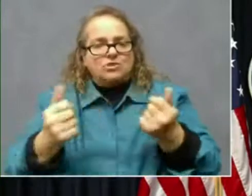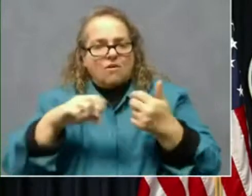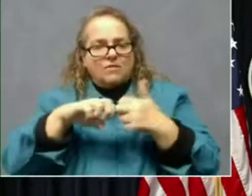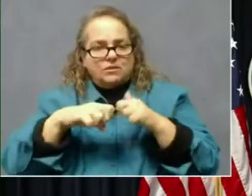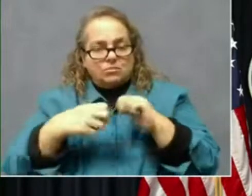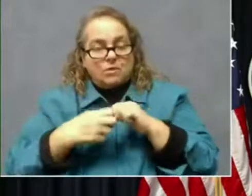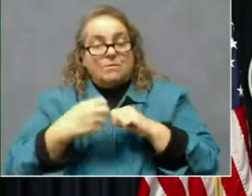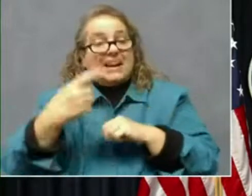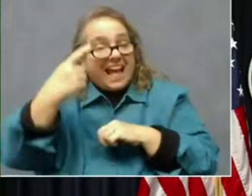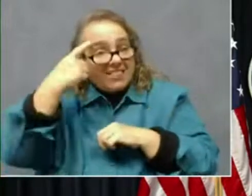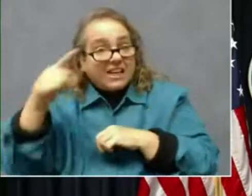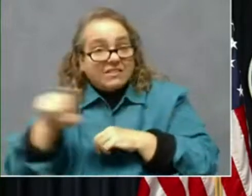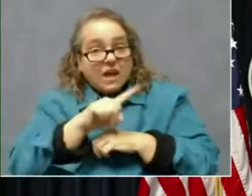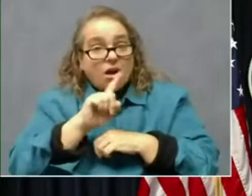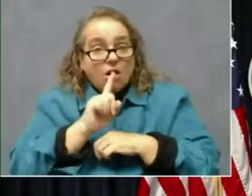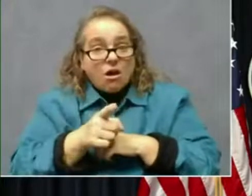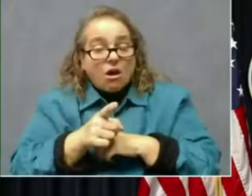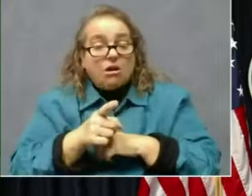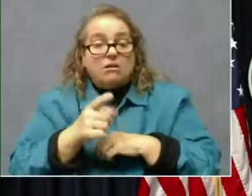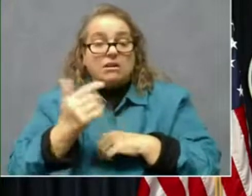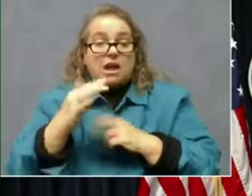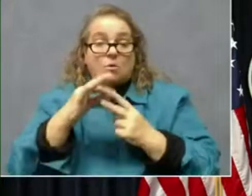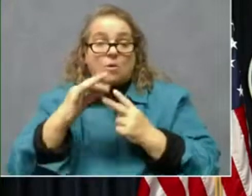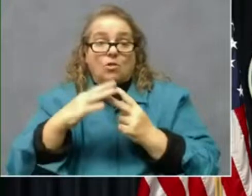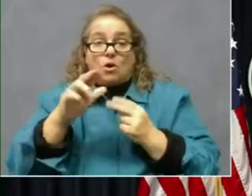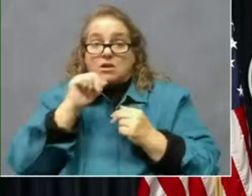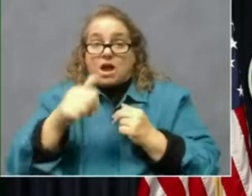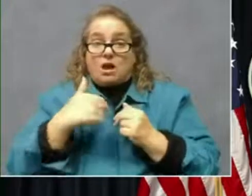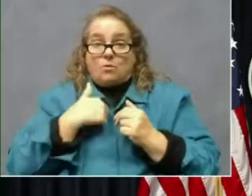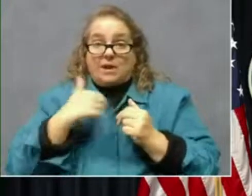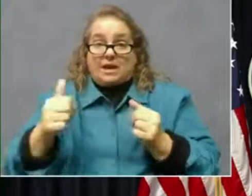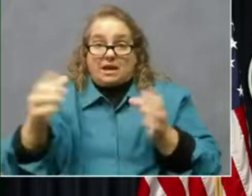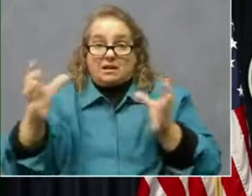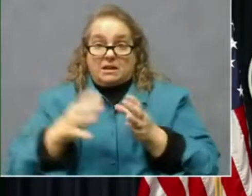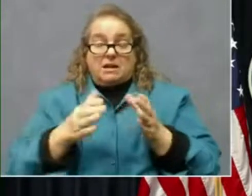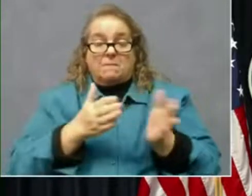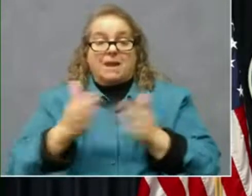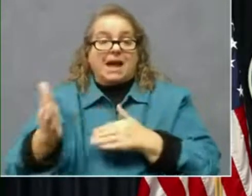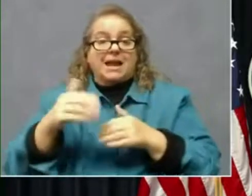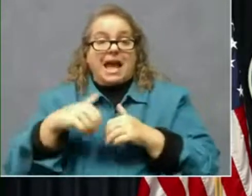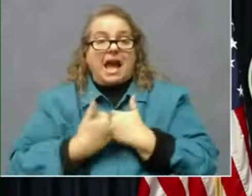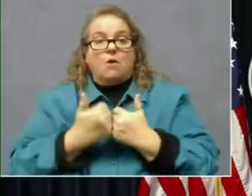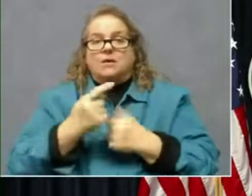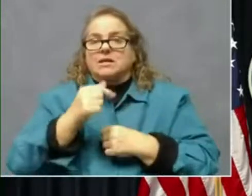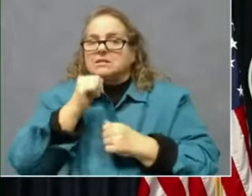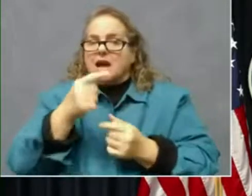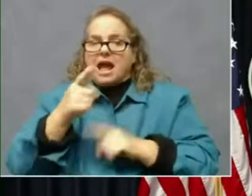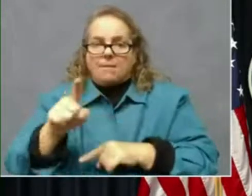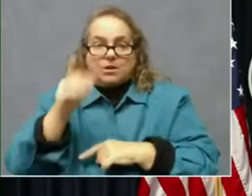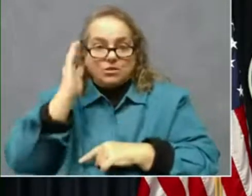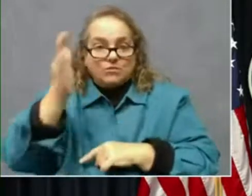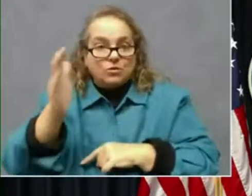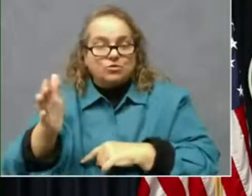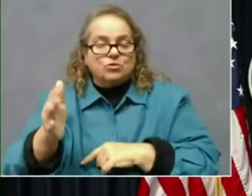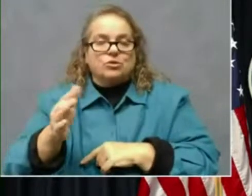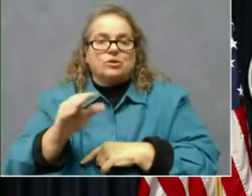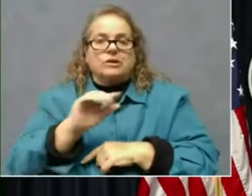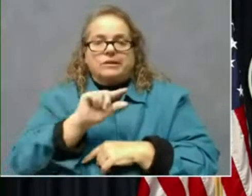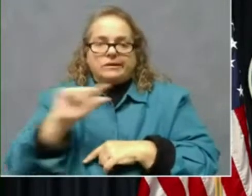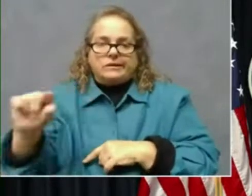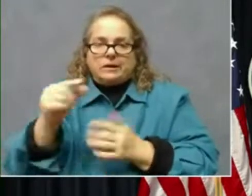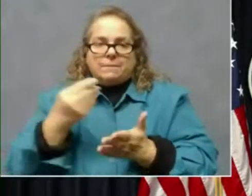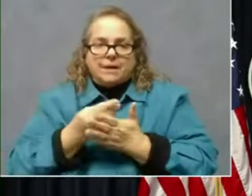can get together and plan how this doesn't happen in the future, restore some of those cuts, get things right,